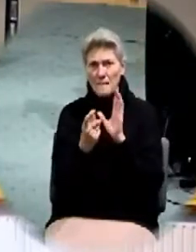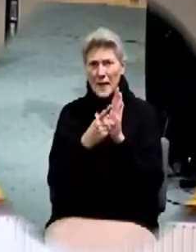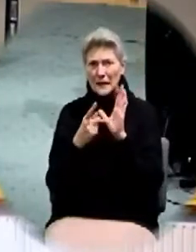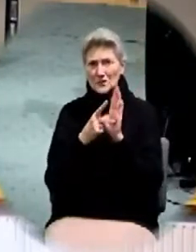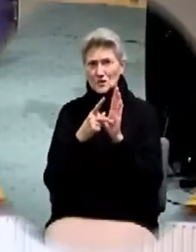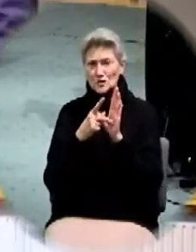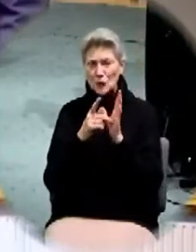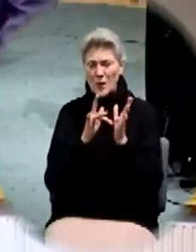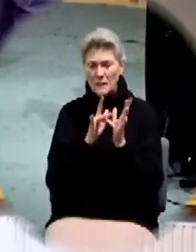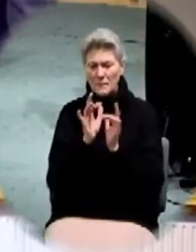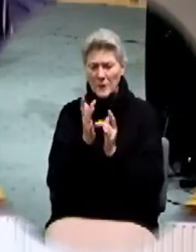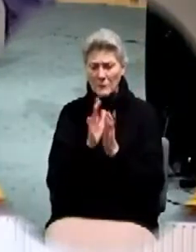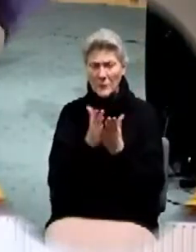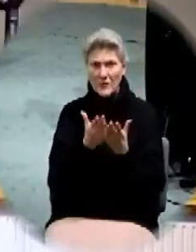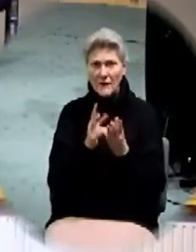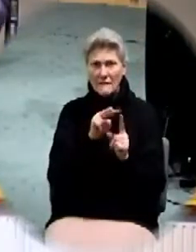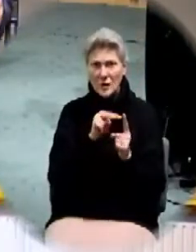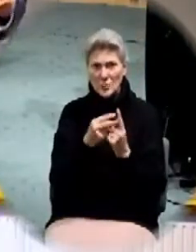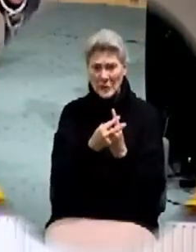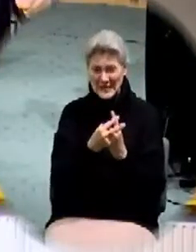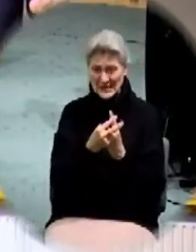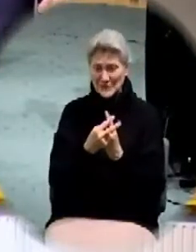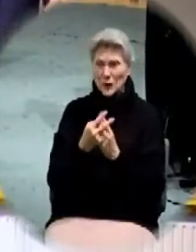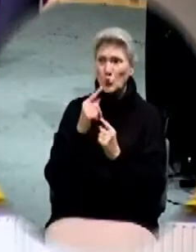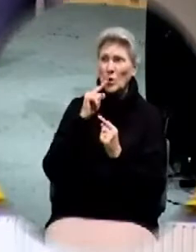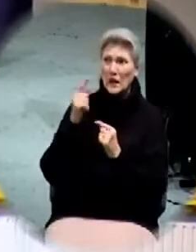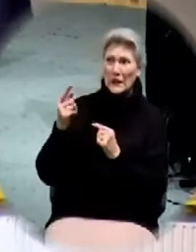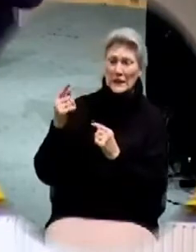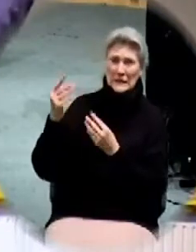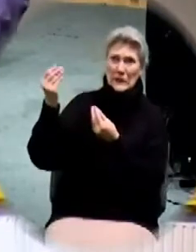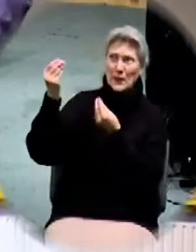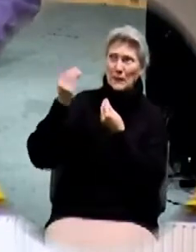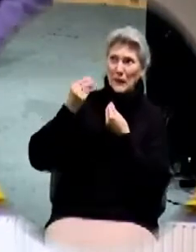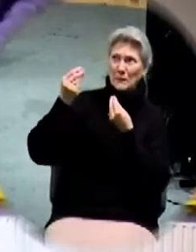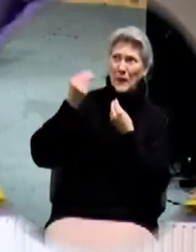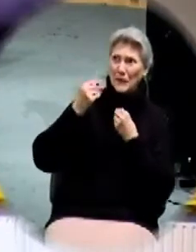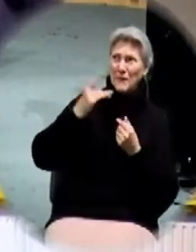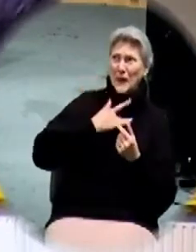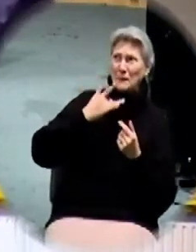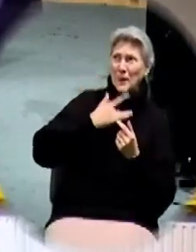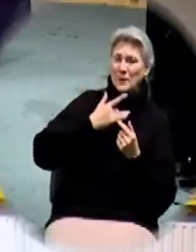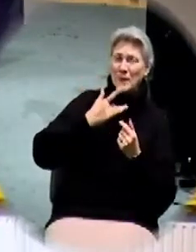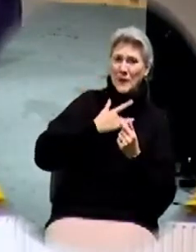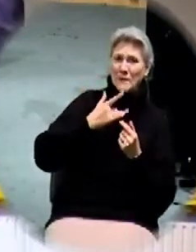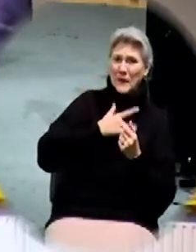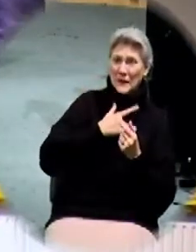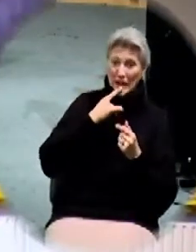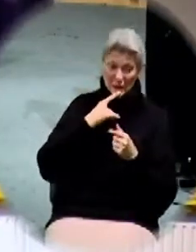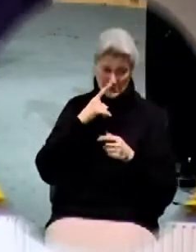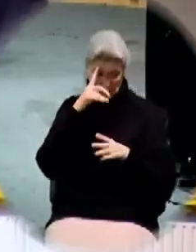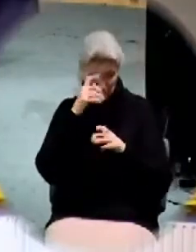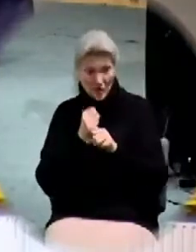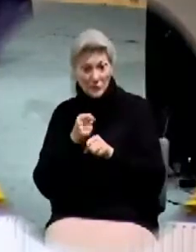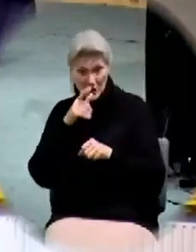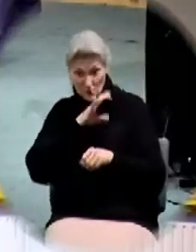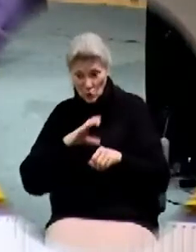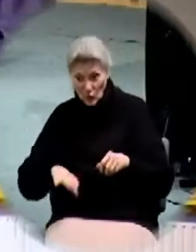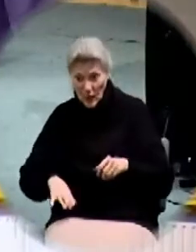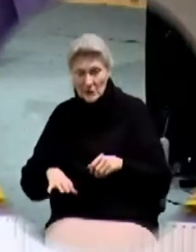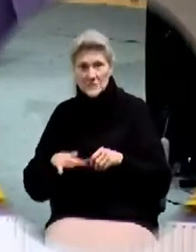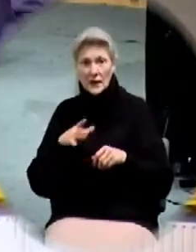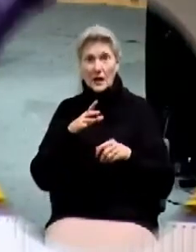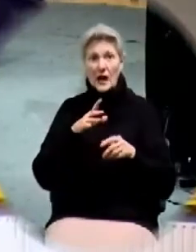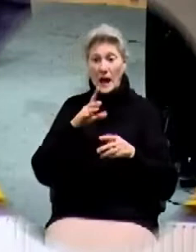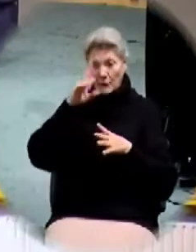he's really been on me about this because I have found myself yes I'm committed to Christ yes I'm committed to the word of God yes I want to